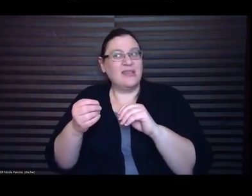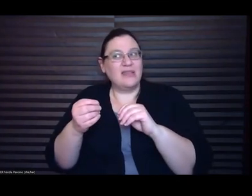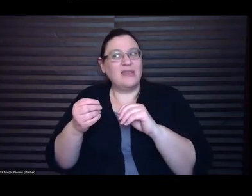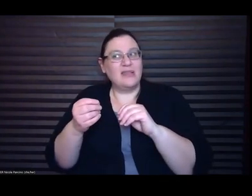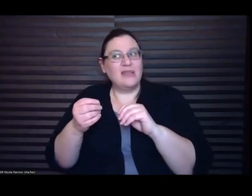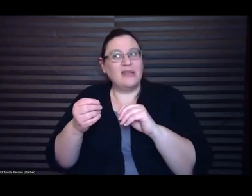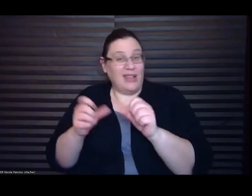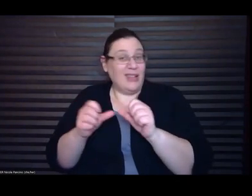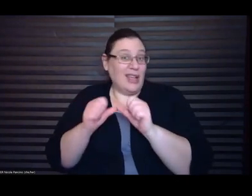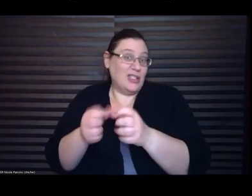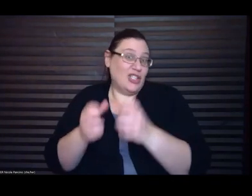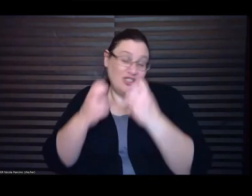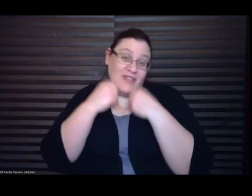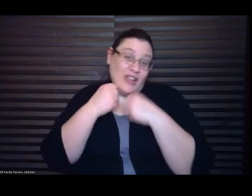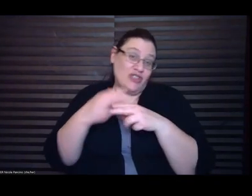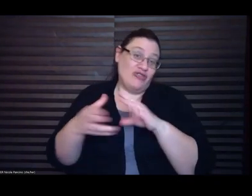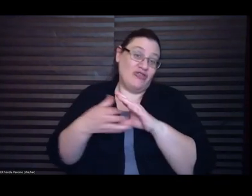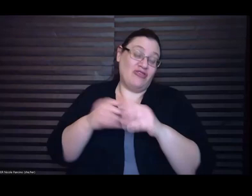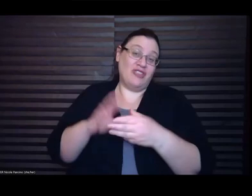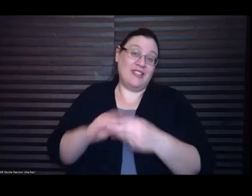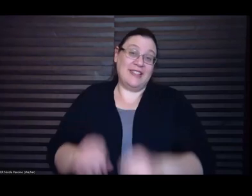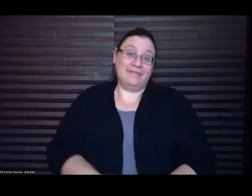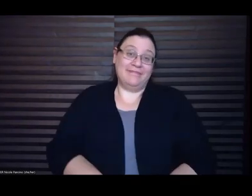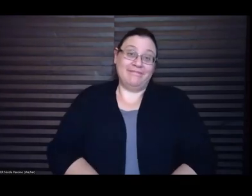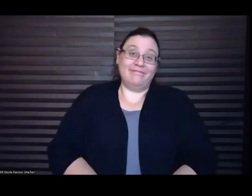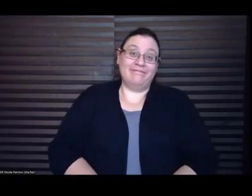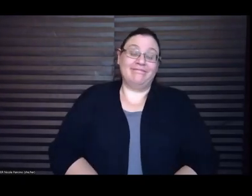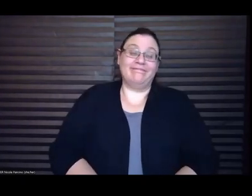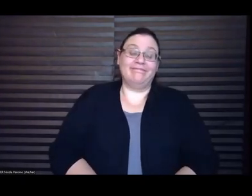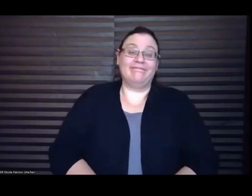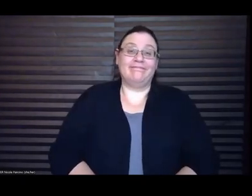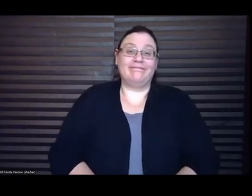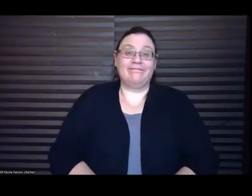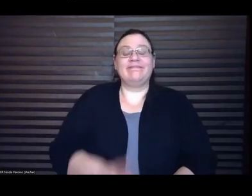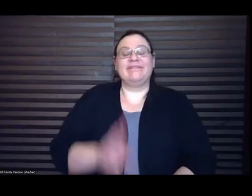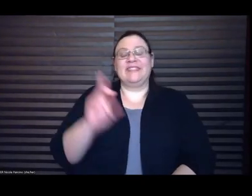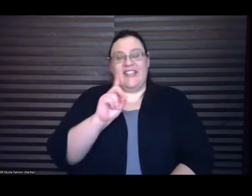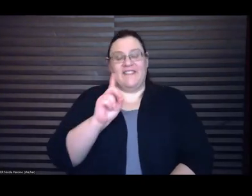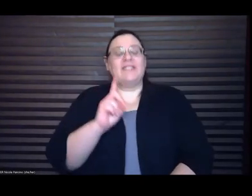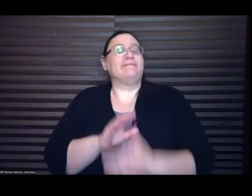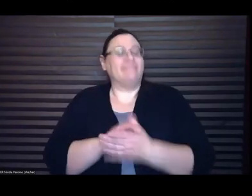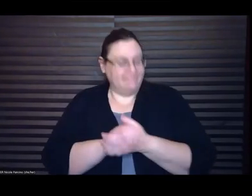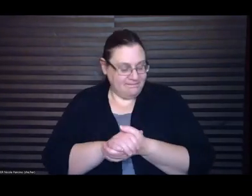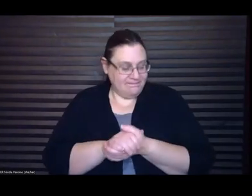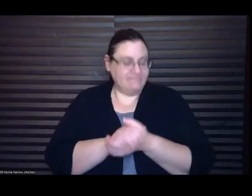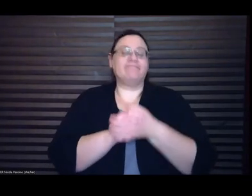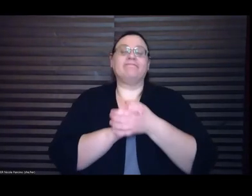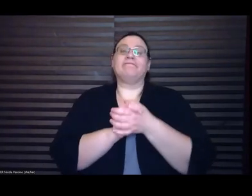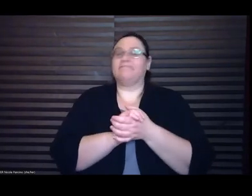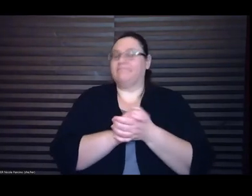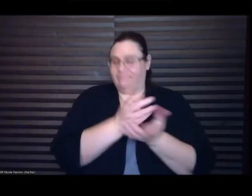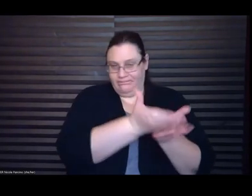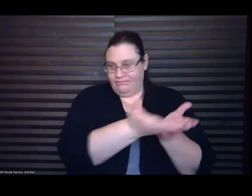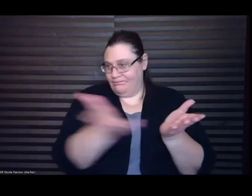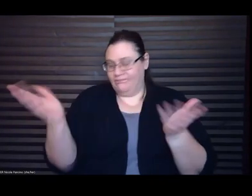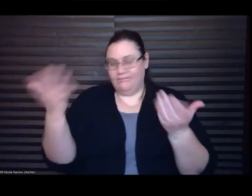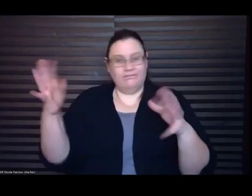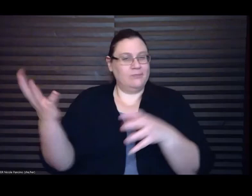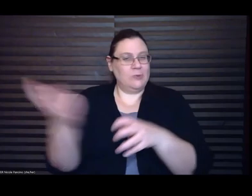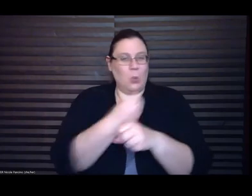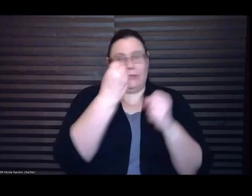so you've all won a bunch of awards right off the bat and